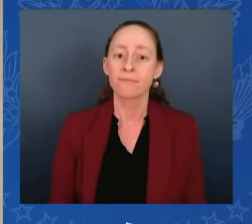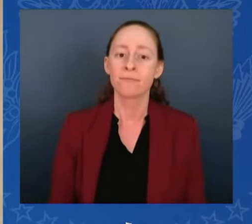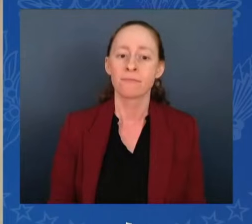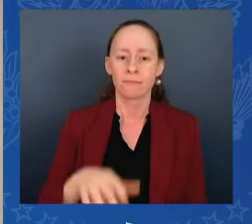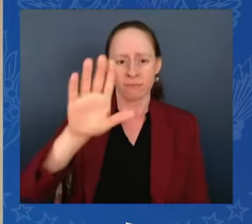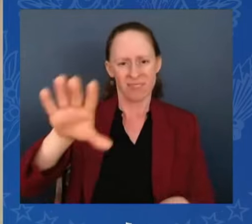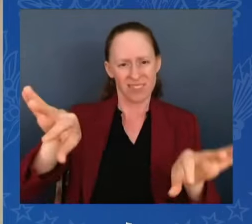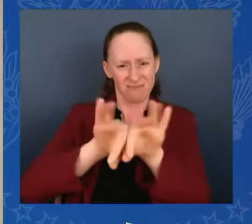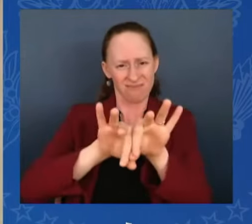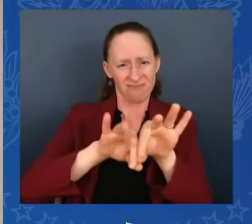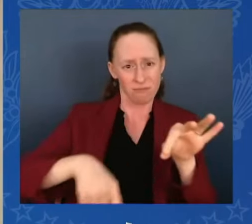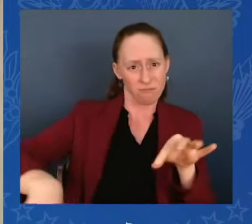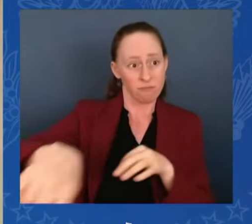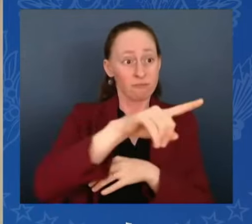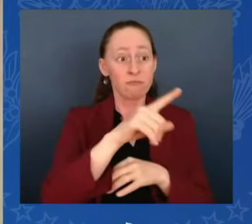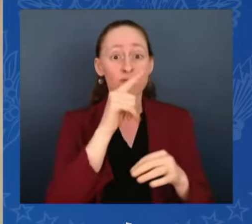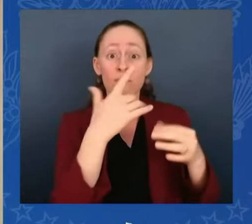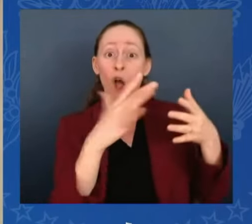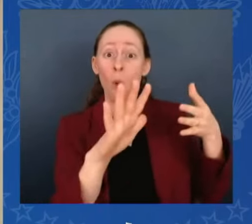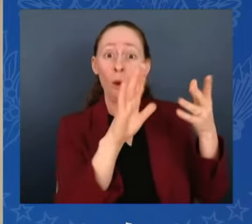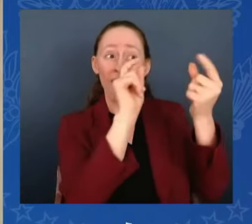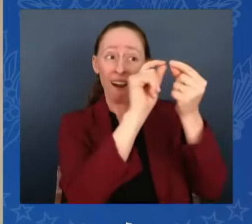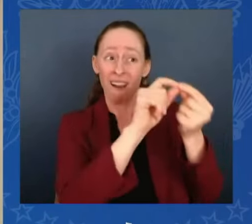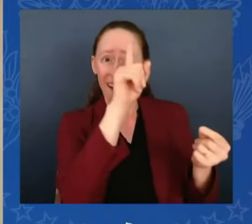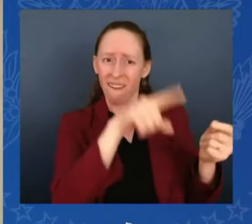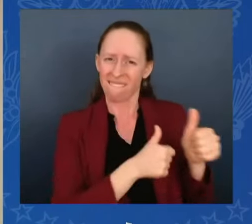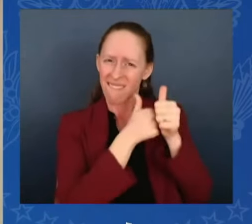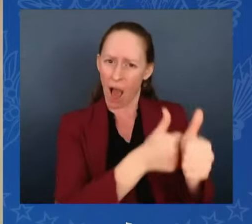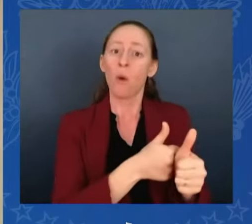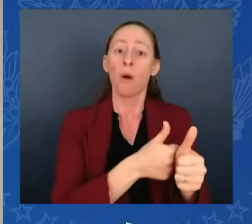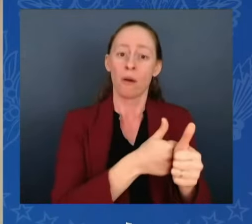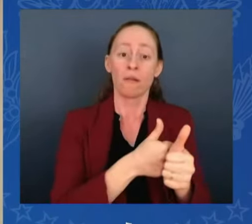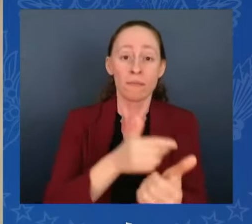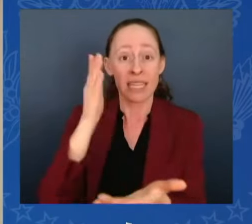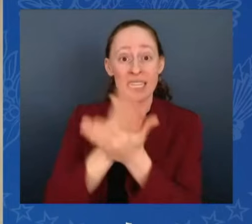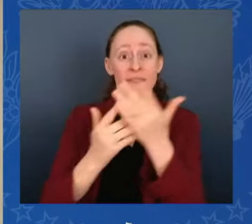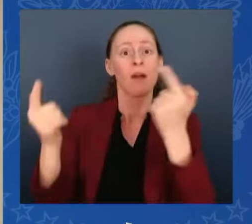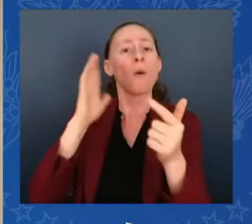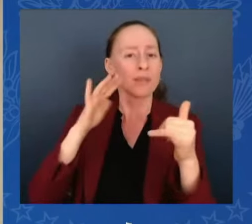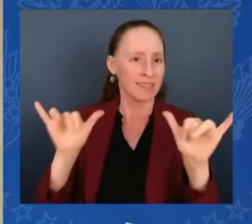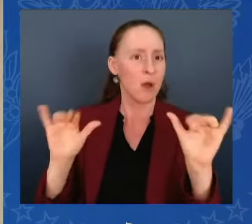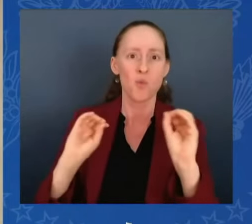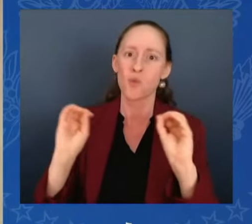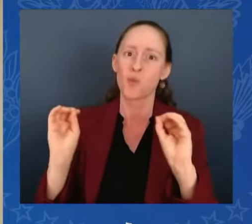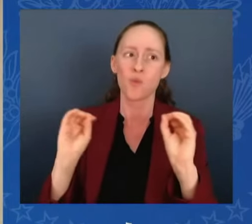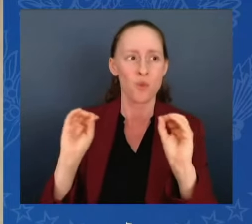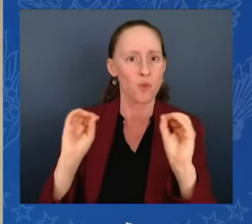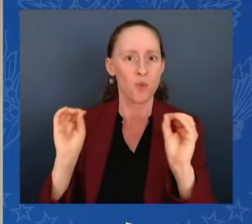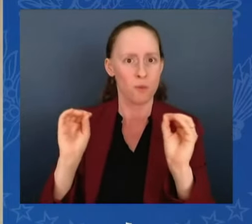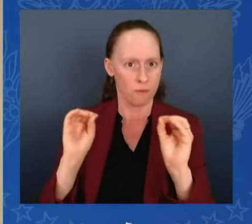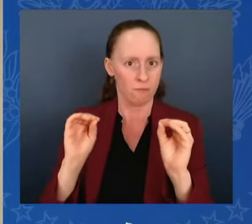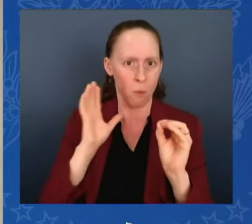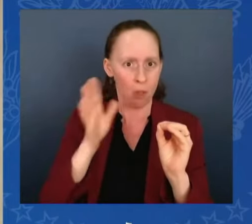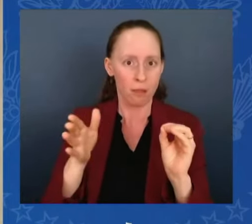cessation of hostilities permanently. End of quote. Cessation of hostilities permanently. Finally, in Phase